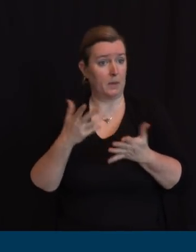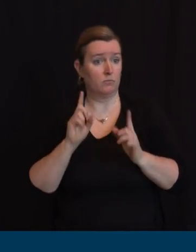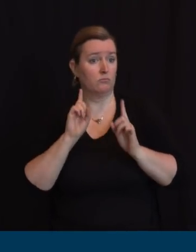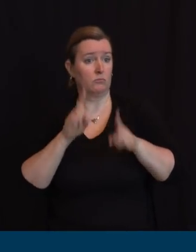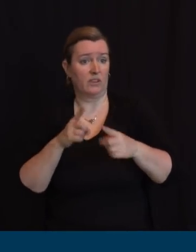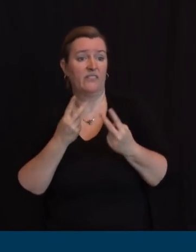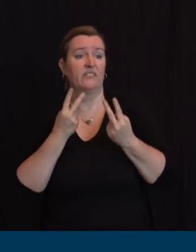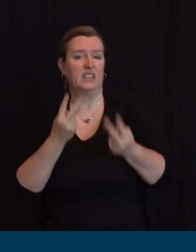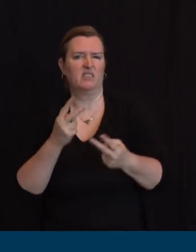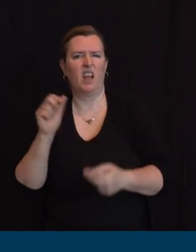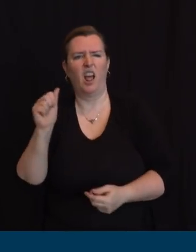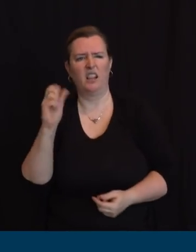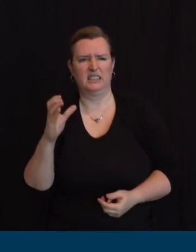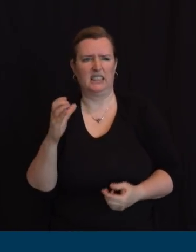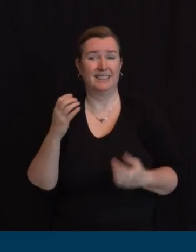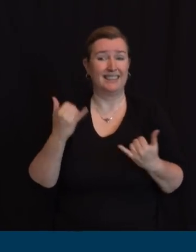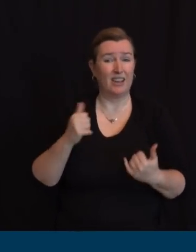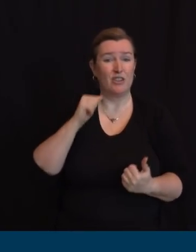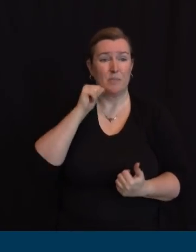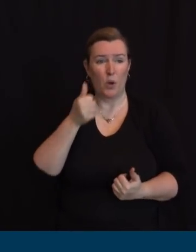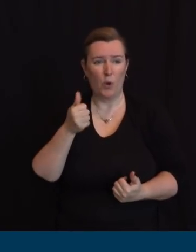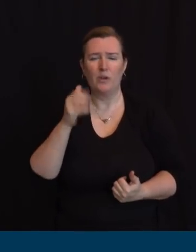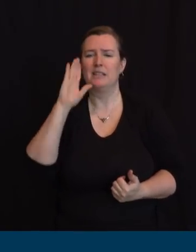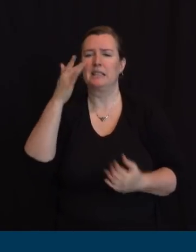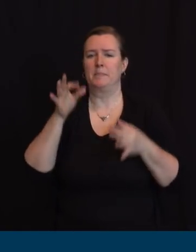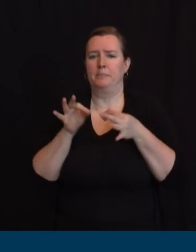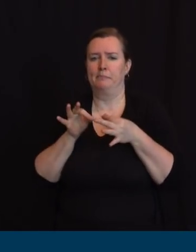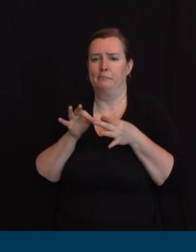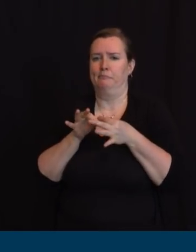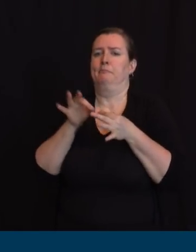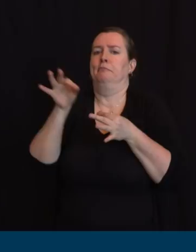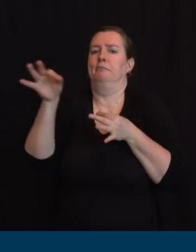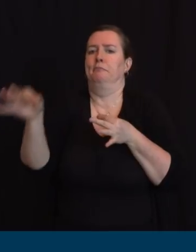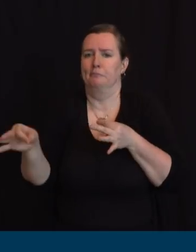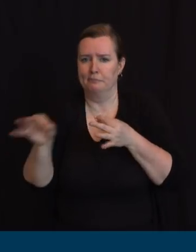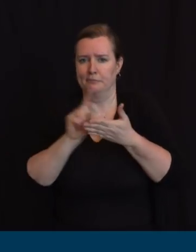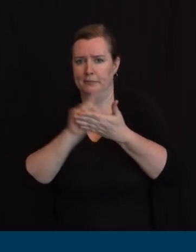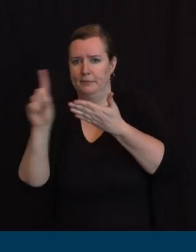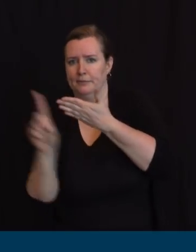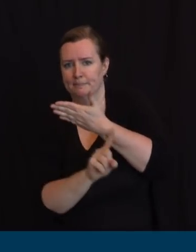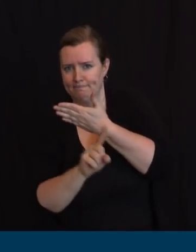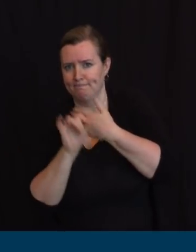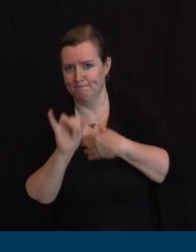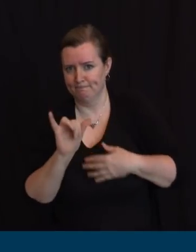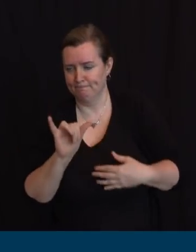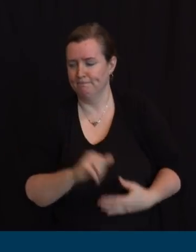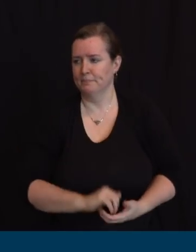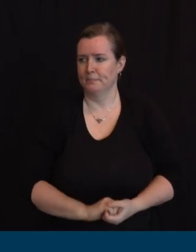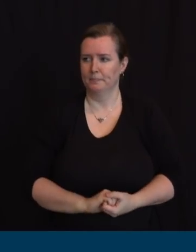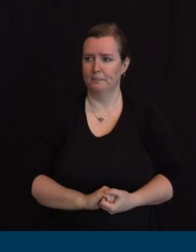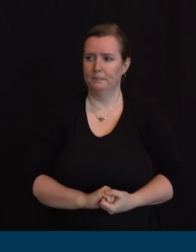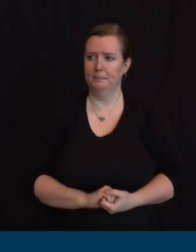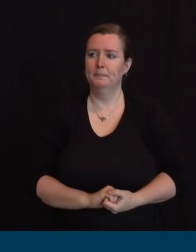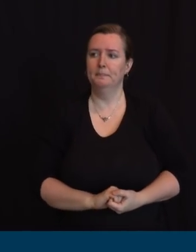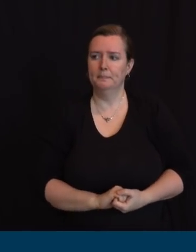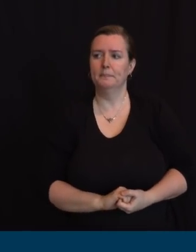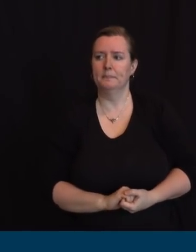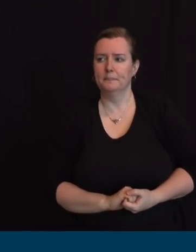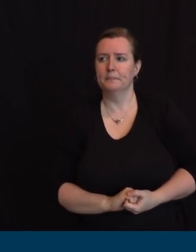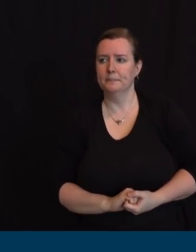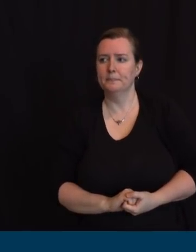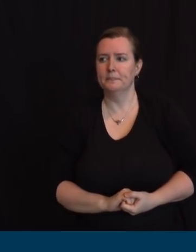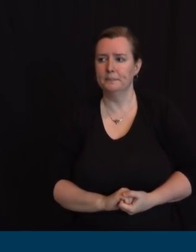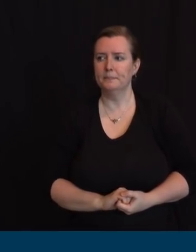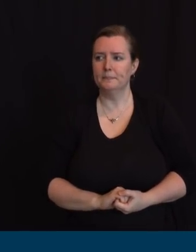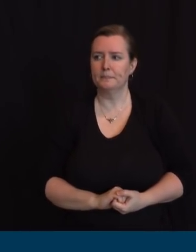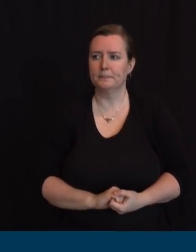Judy in a second if you could come back to just the field hospitals as a general matter but I would just say one thing on ventilators before I